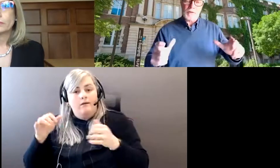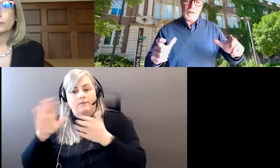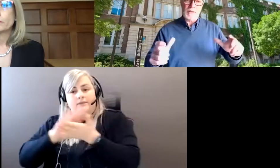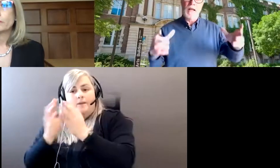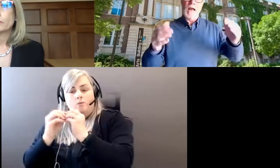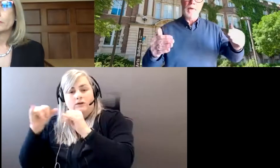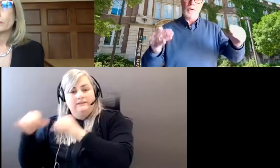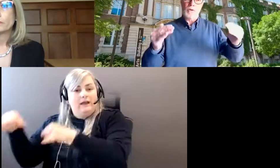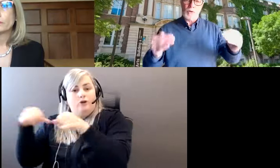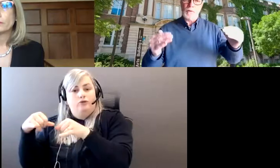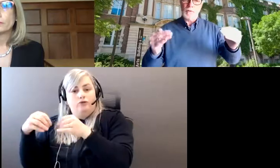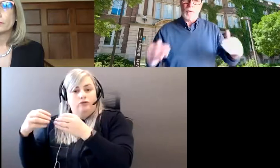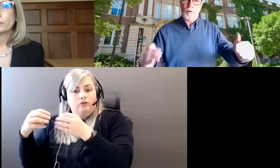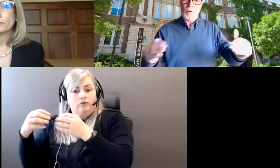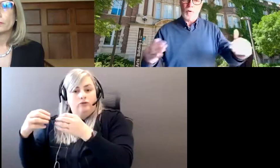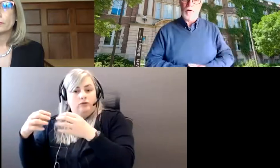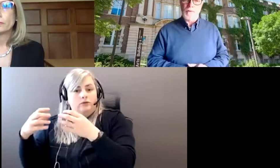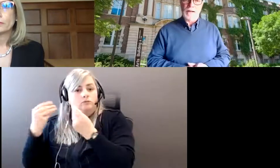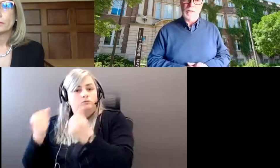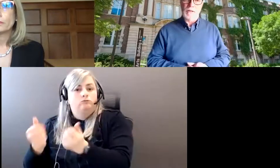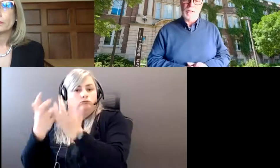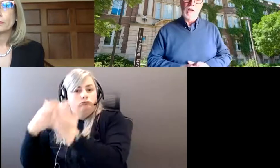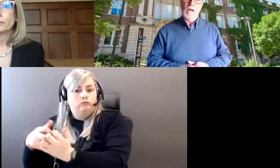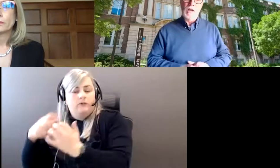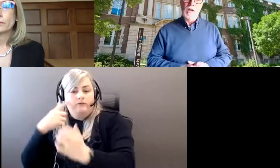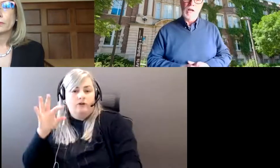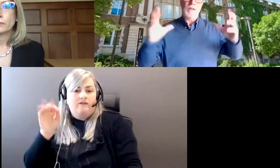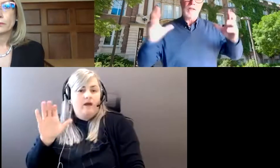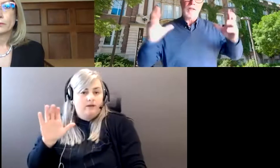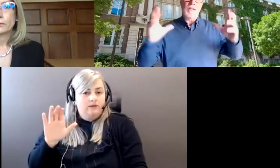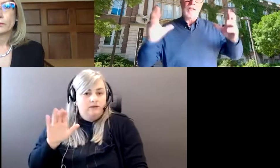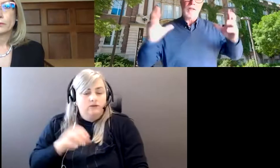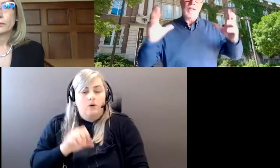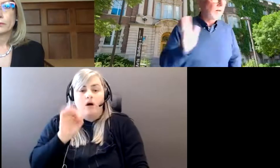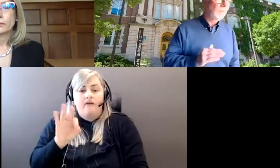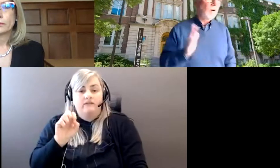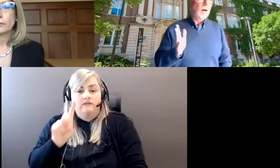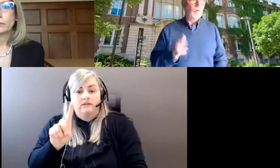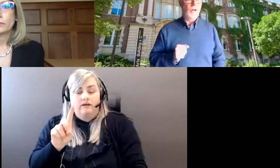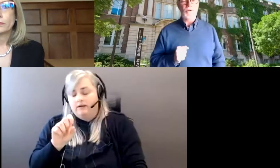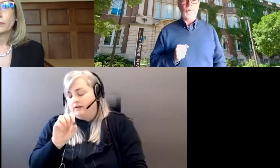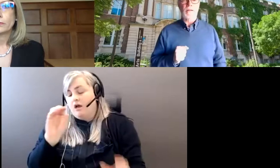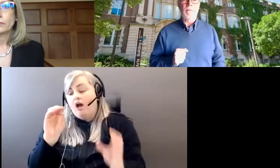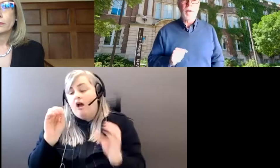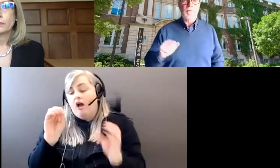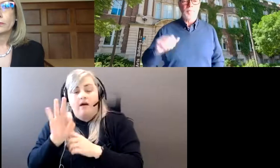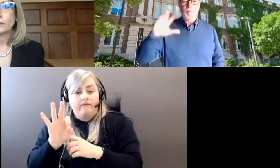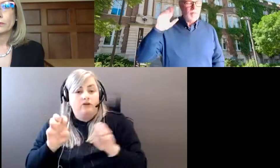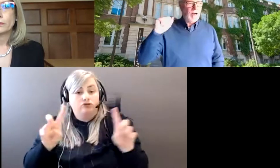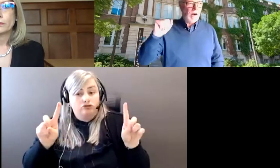efficiency and better service for our faculties. So the office of education, uh, I will also say,